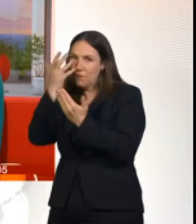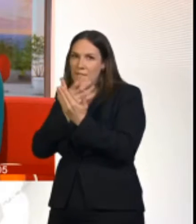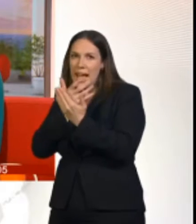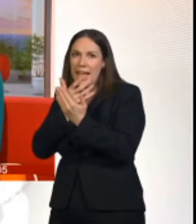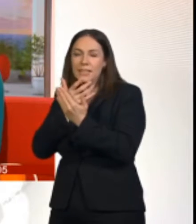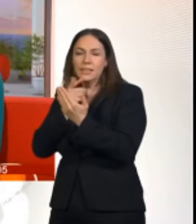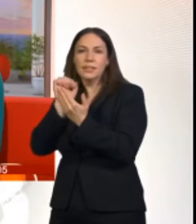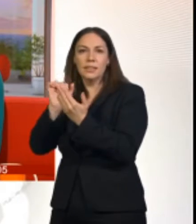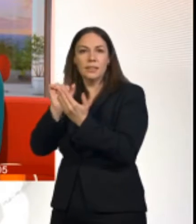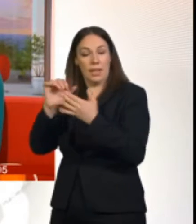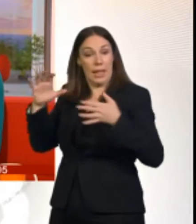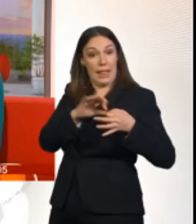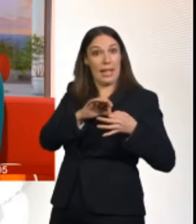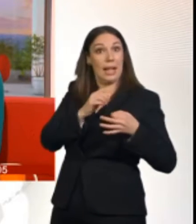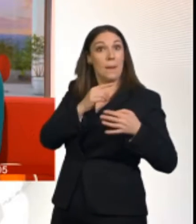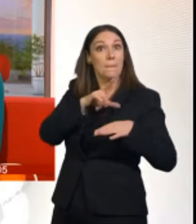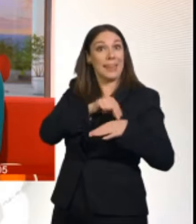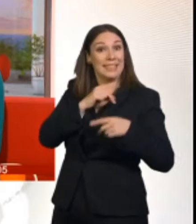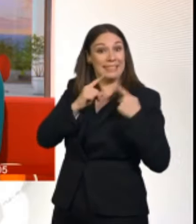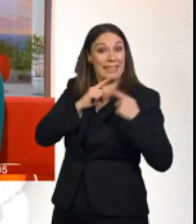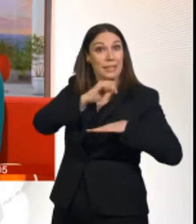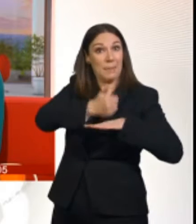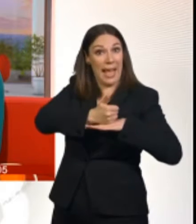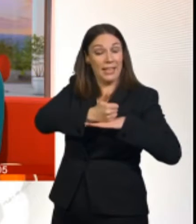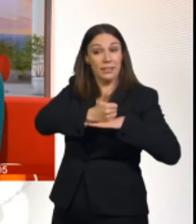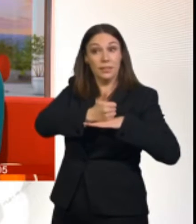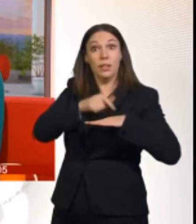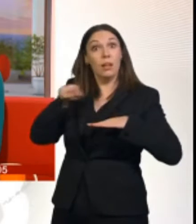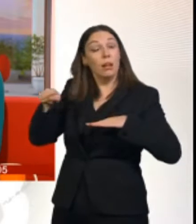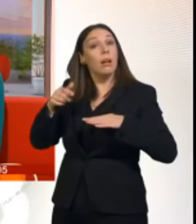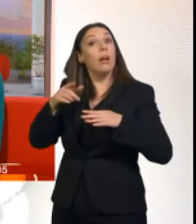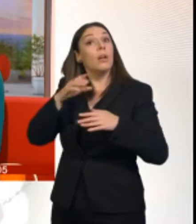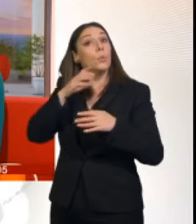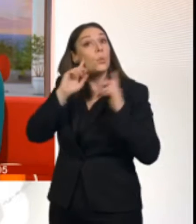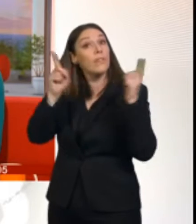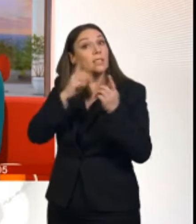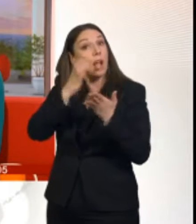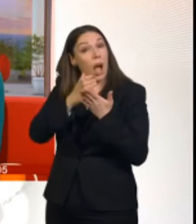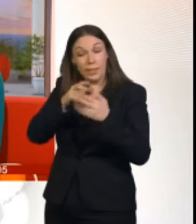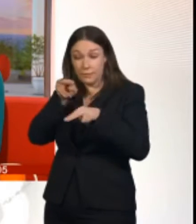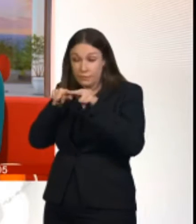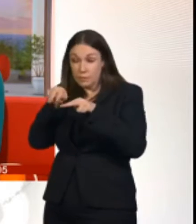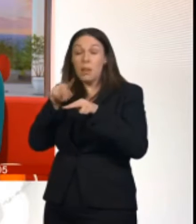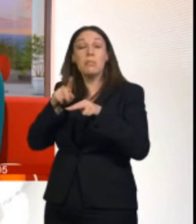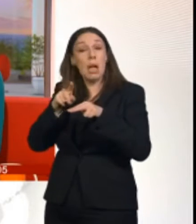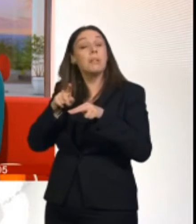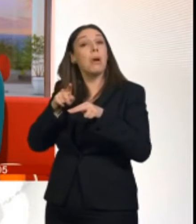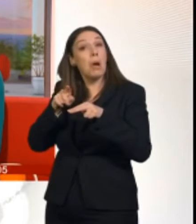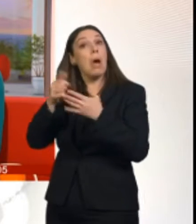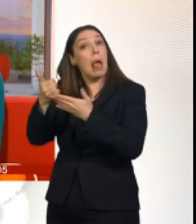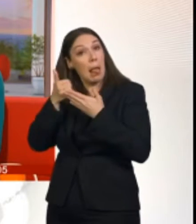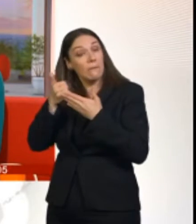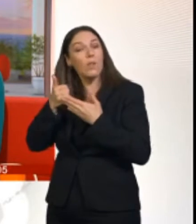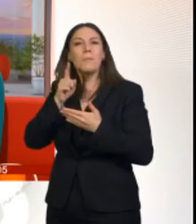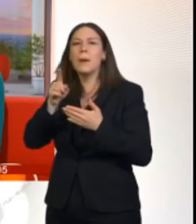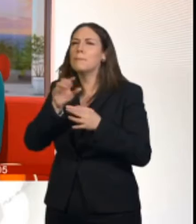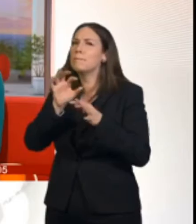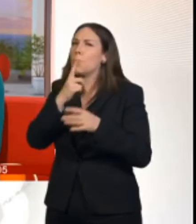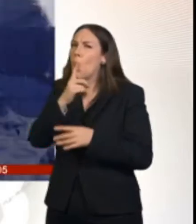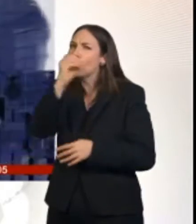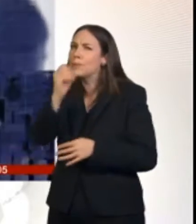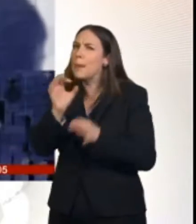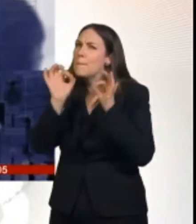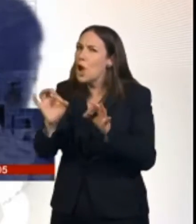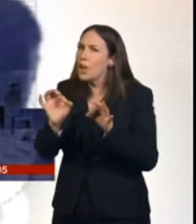The University of Cardiff noted that while it helped catch suspects, it wasn't always accurate. Here's our Home Fair's correspondent, Danny Shaw.